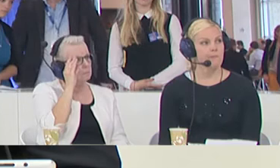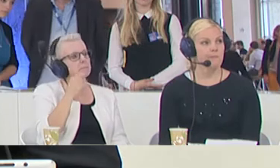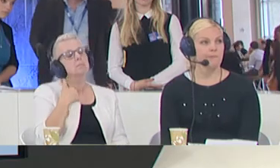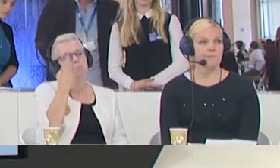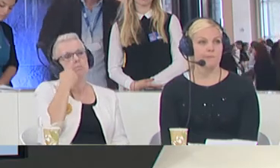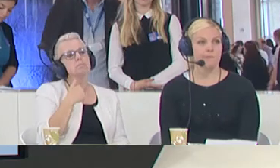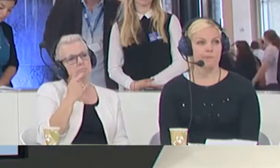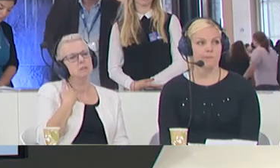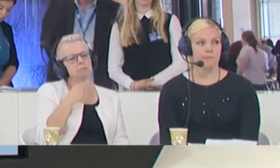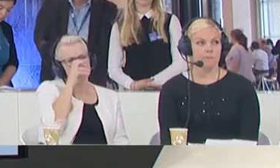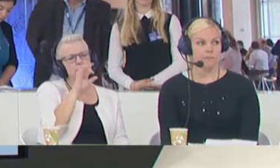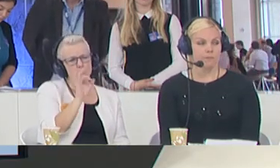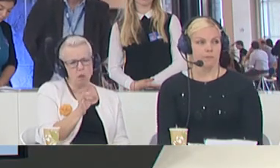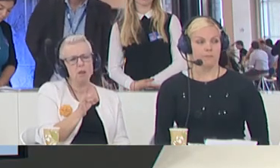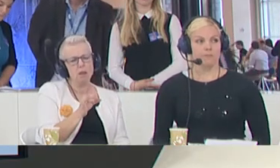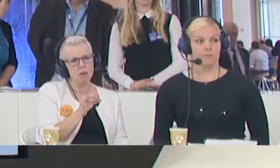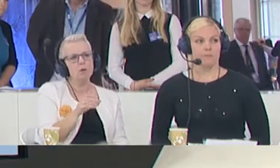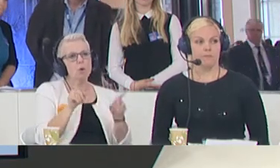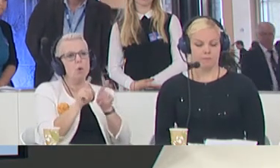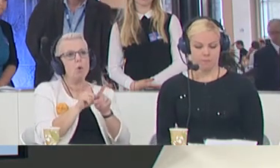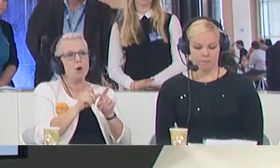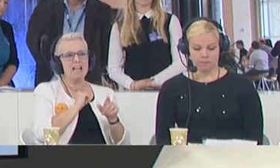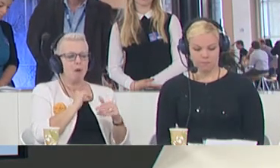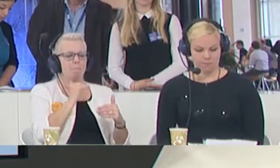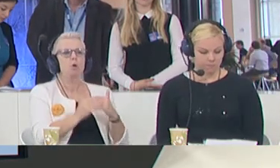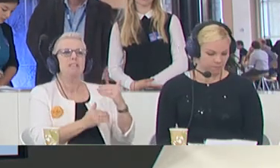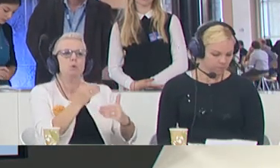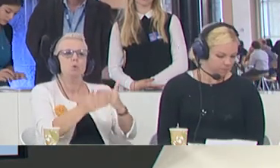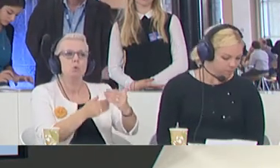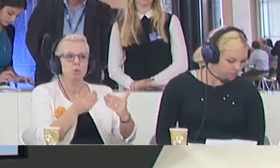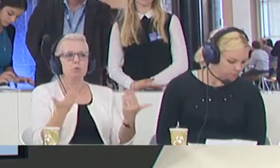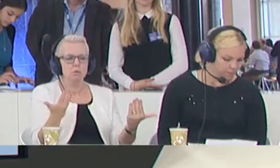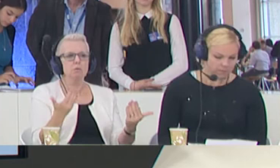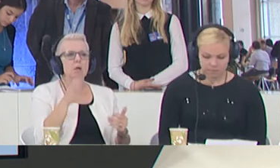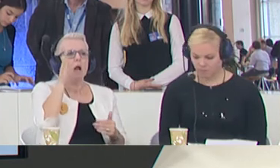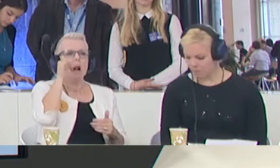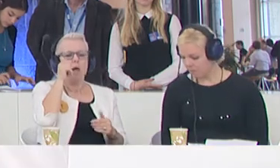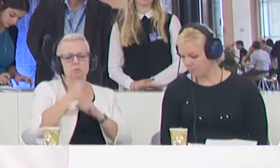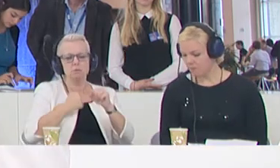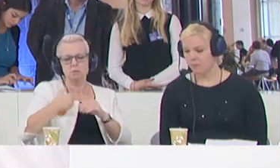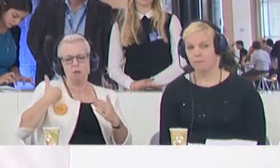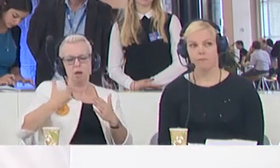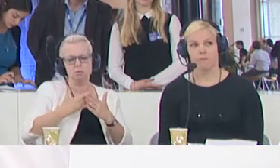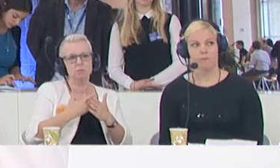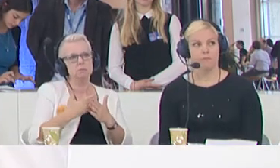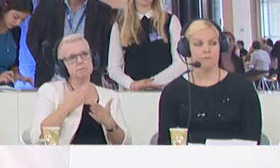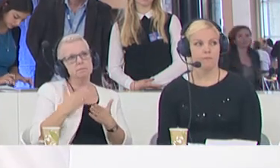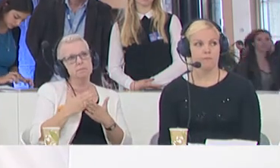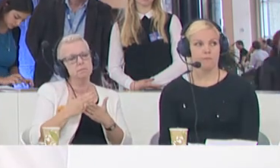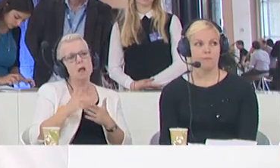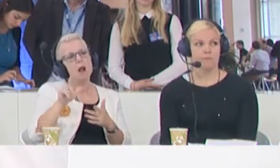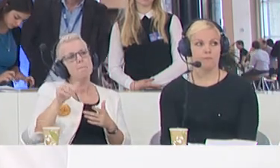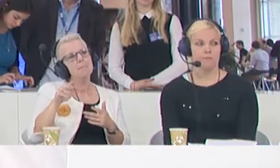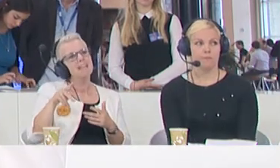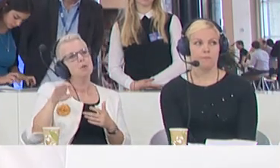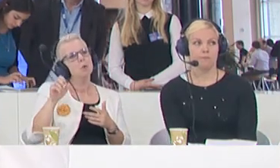people do understand. And I think there are also procedures in place. And I think also over the last few years, actually since Lampedusa